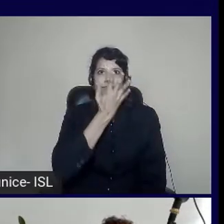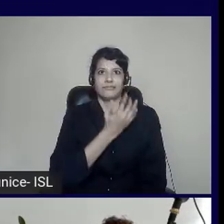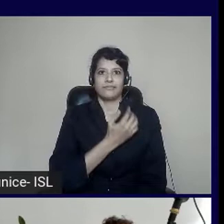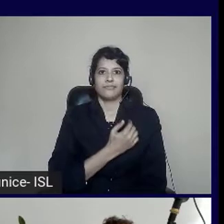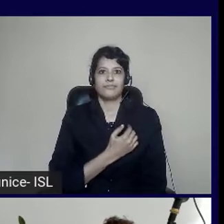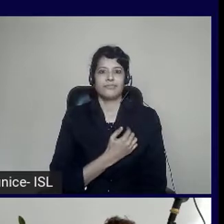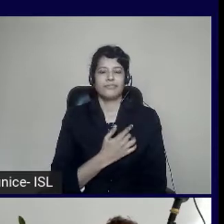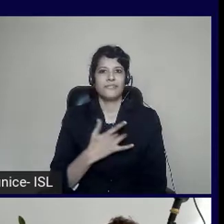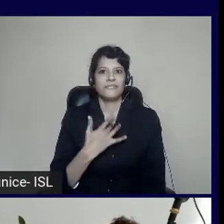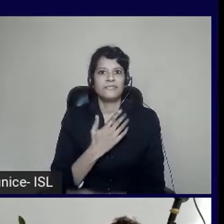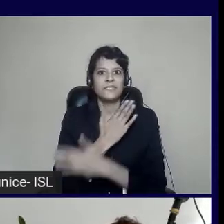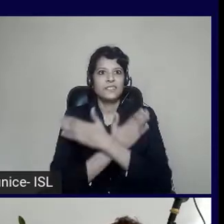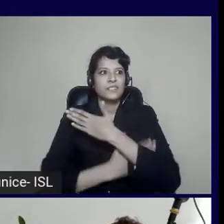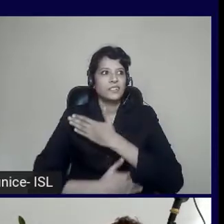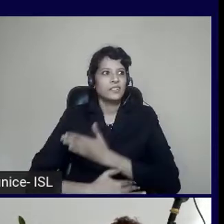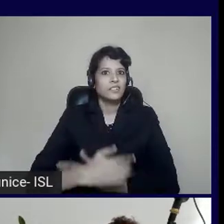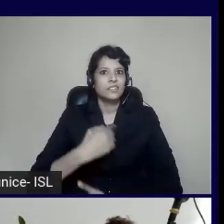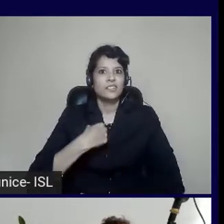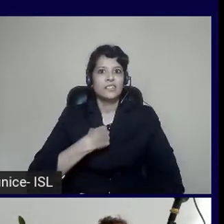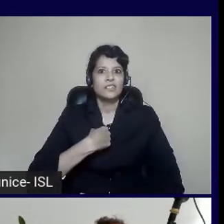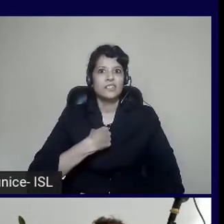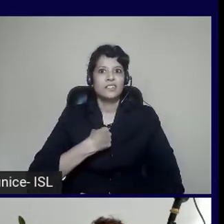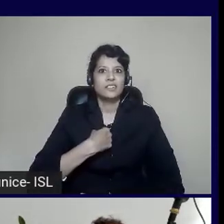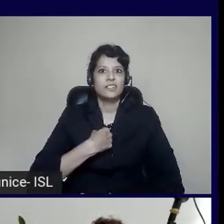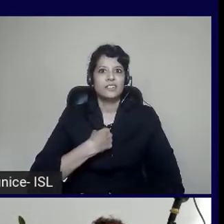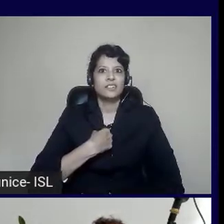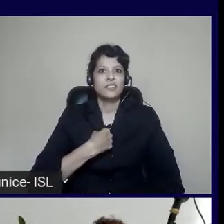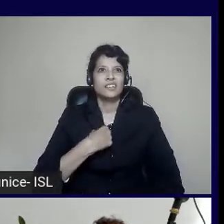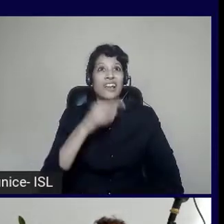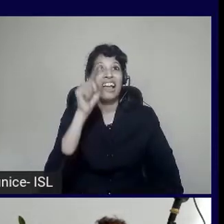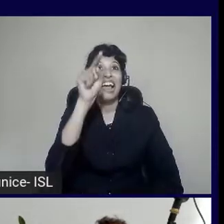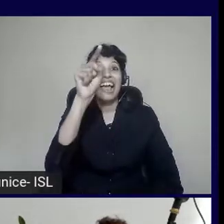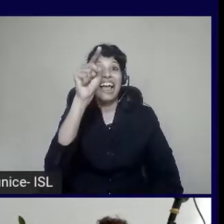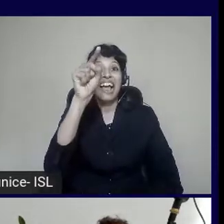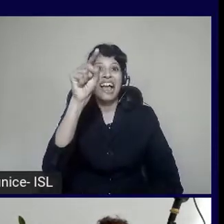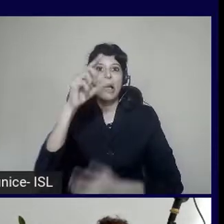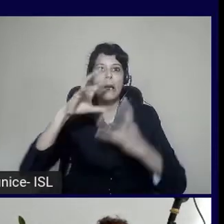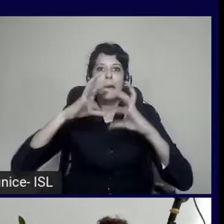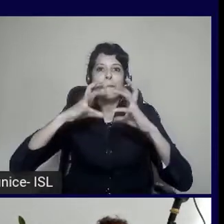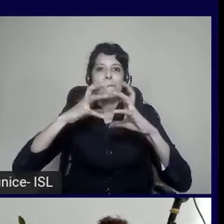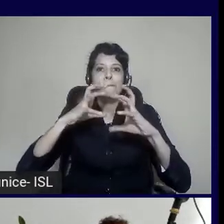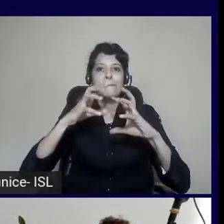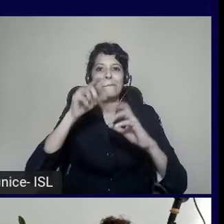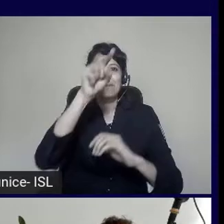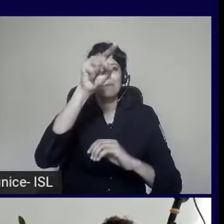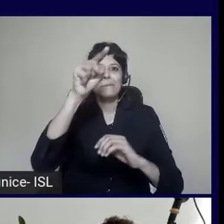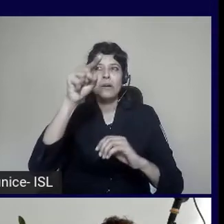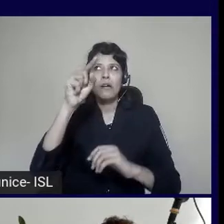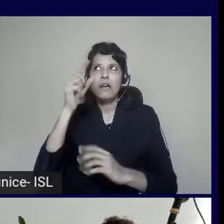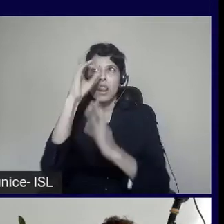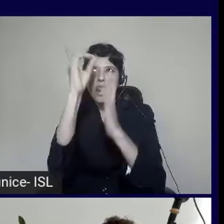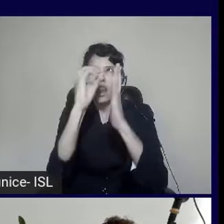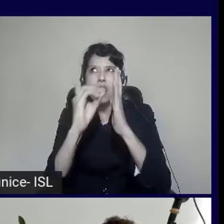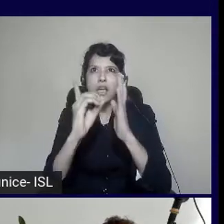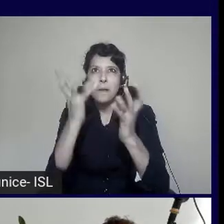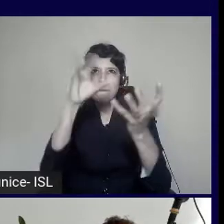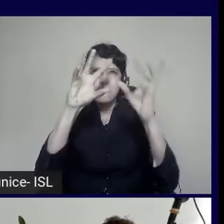because I realized that the people who had designed that product hadn't actually thought about me. I didn't fit into their